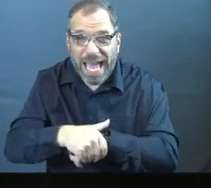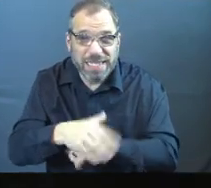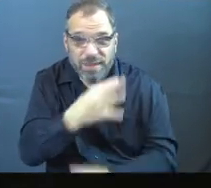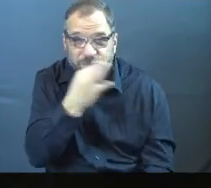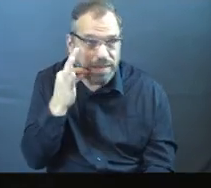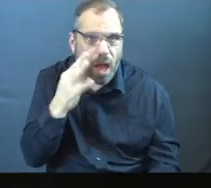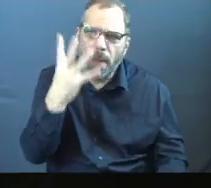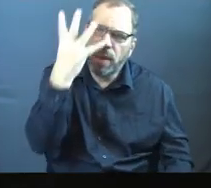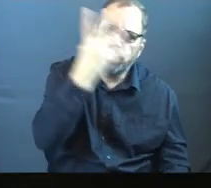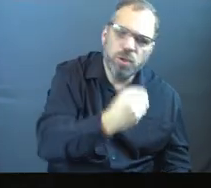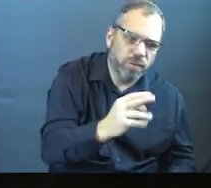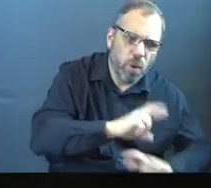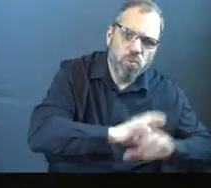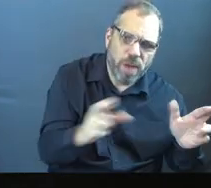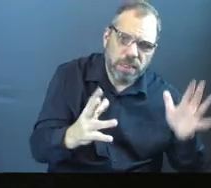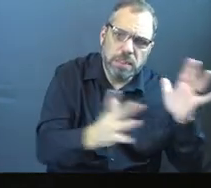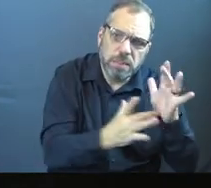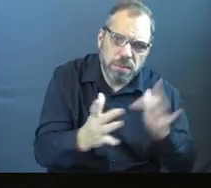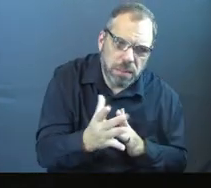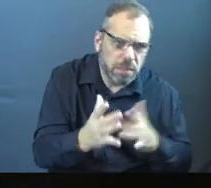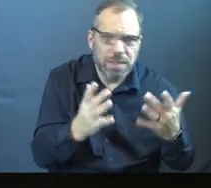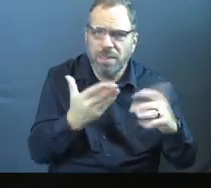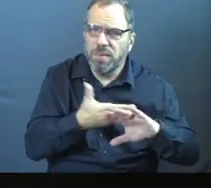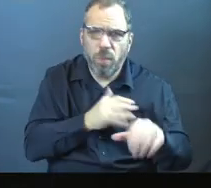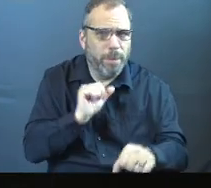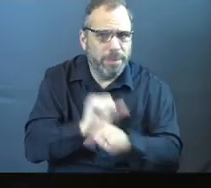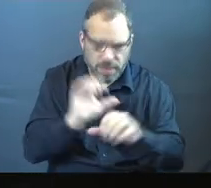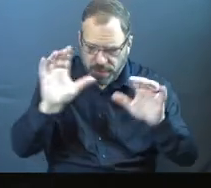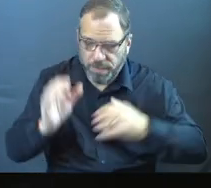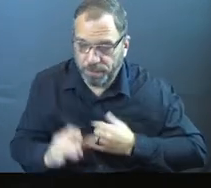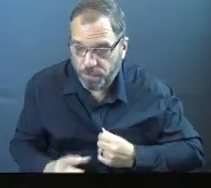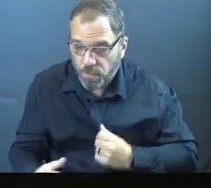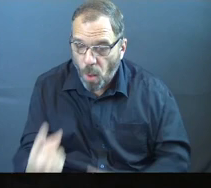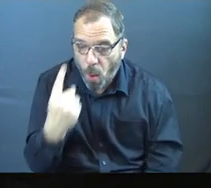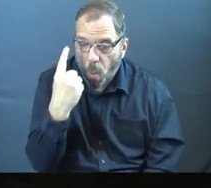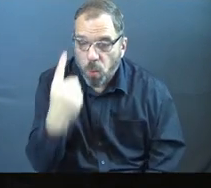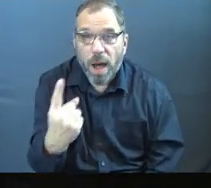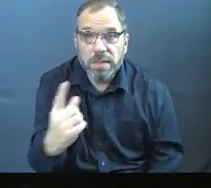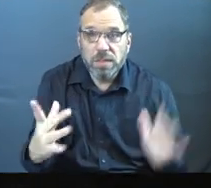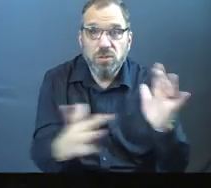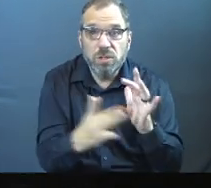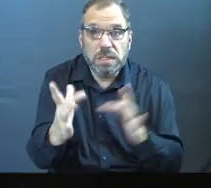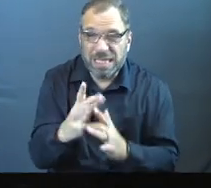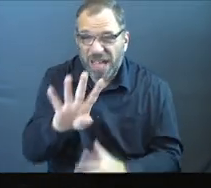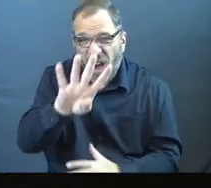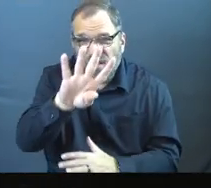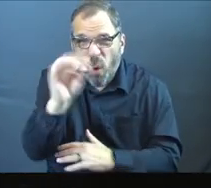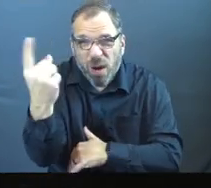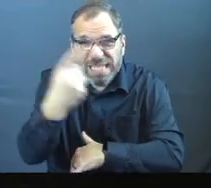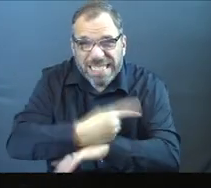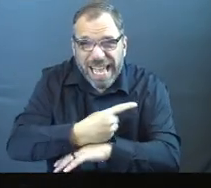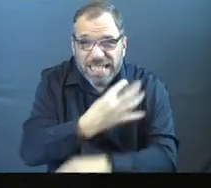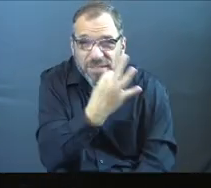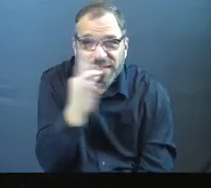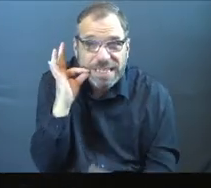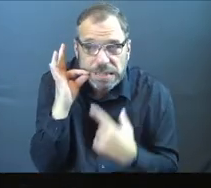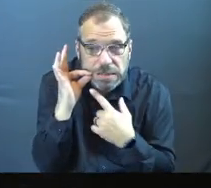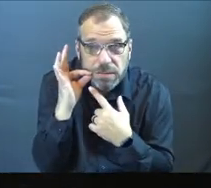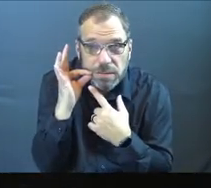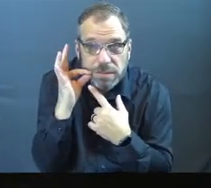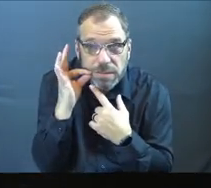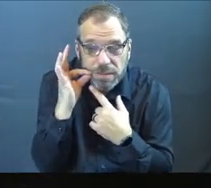see all the different things that God is doing in preparation and all the, it's just, it's just huge, right? But one of the things we see is Jesus goes 40 days fasting.